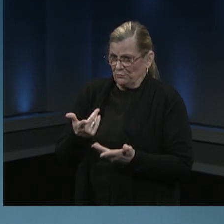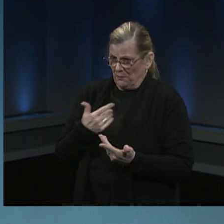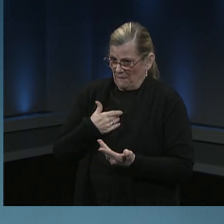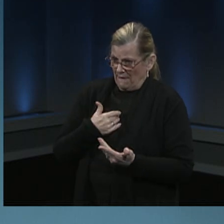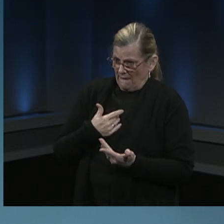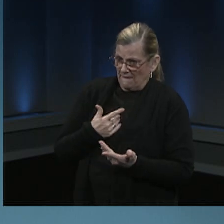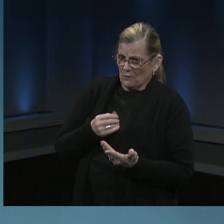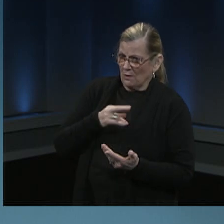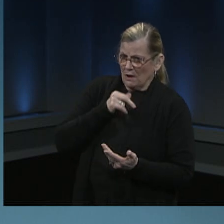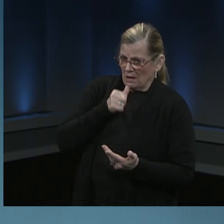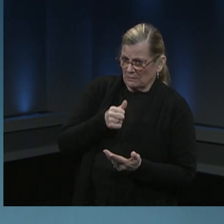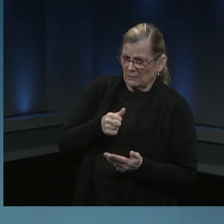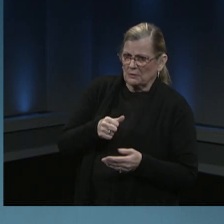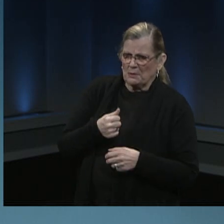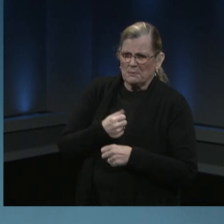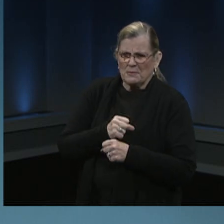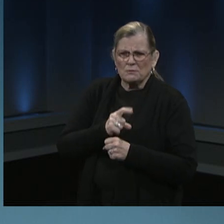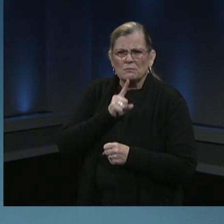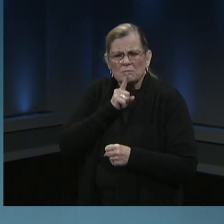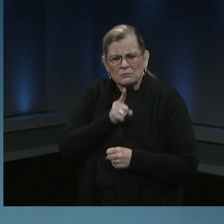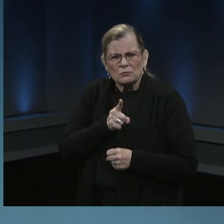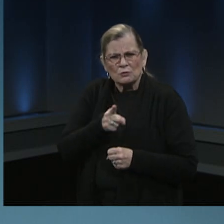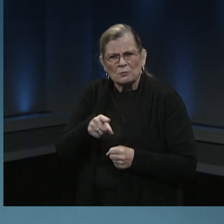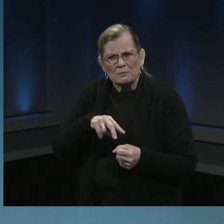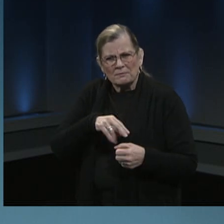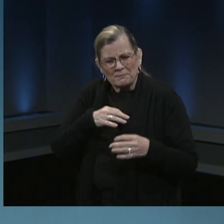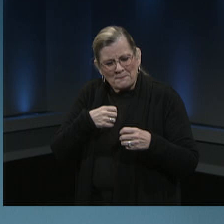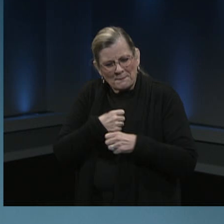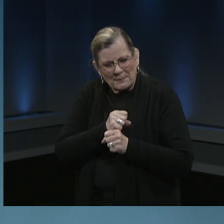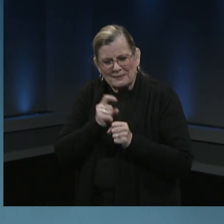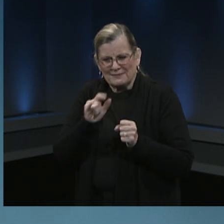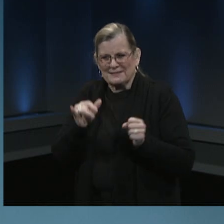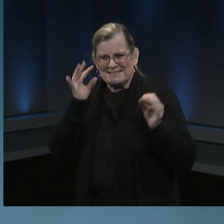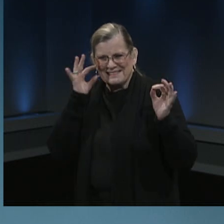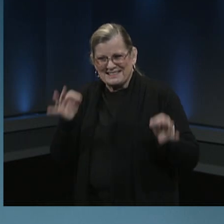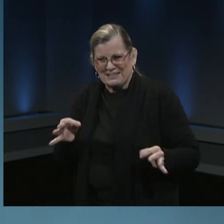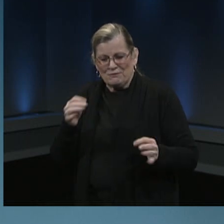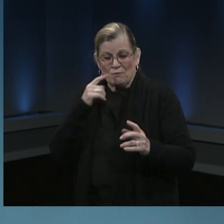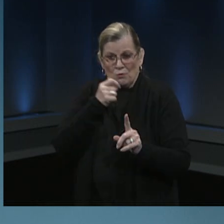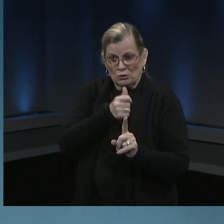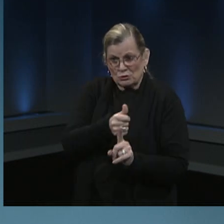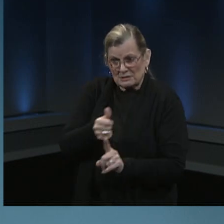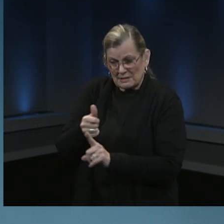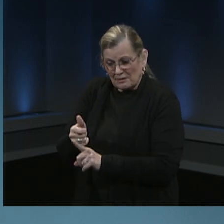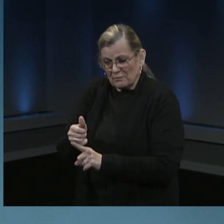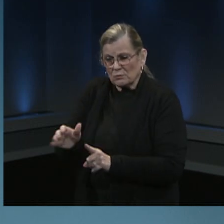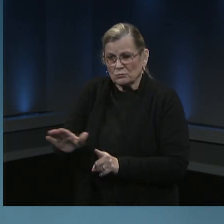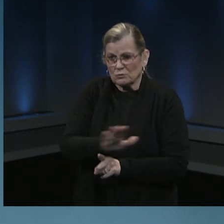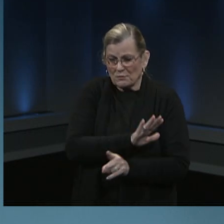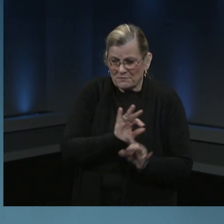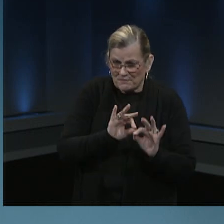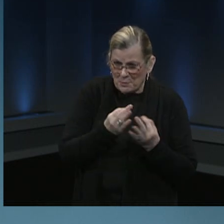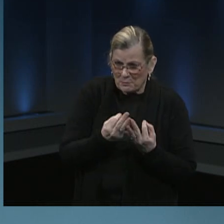make the best decisions about vaccination for themselves, their families, and their community.